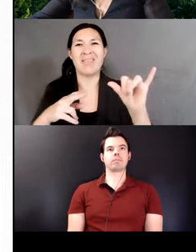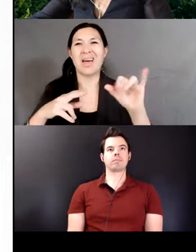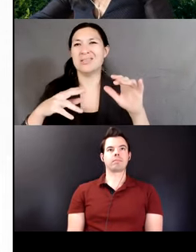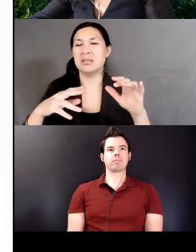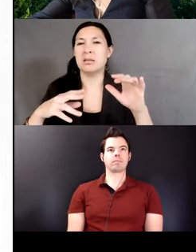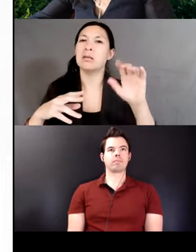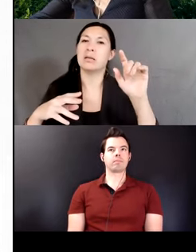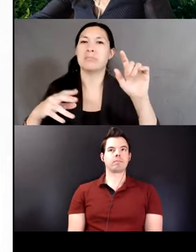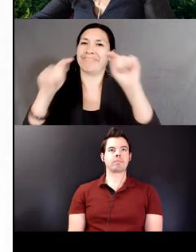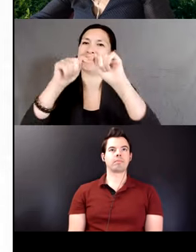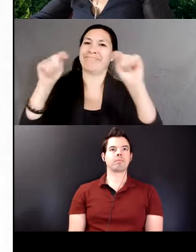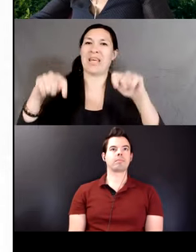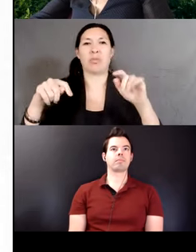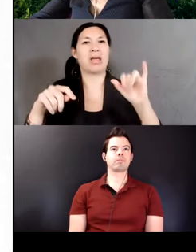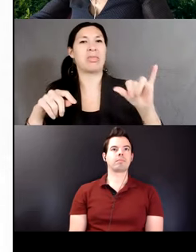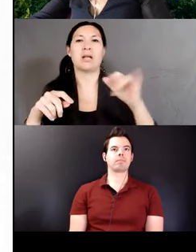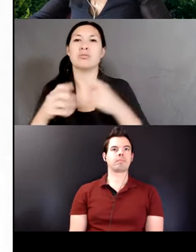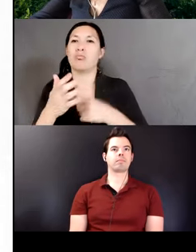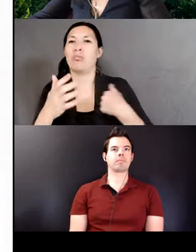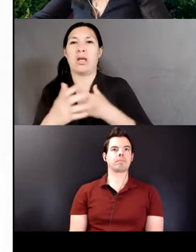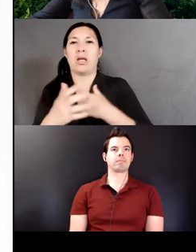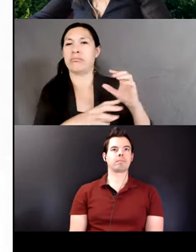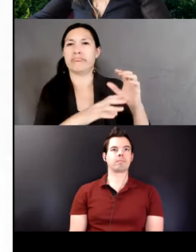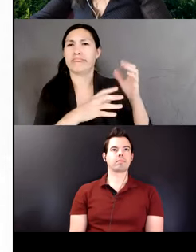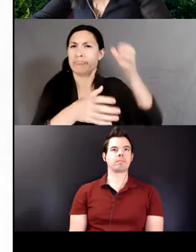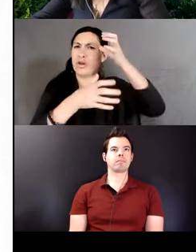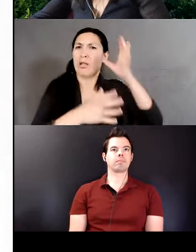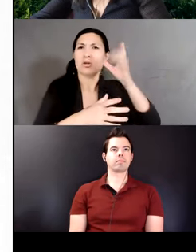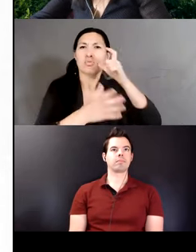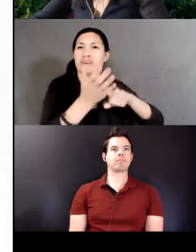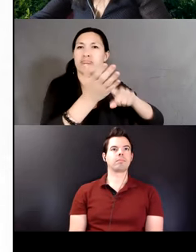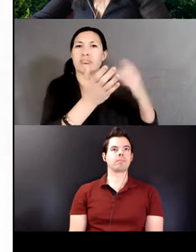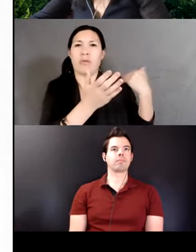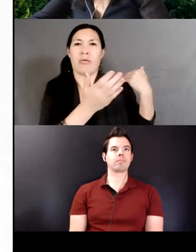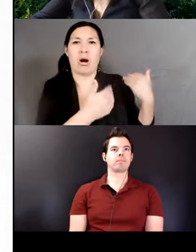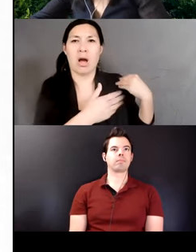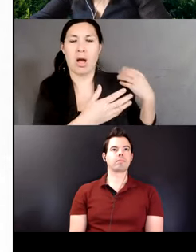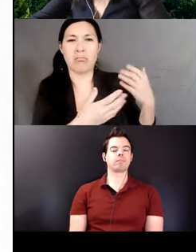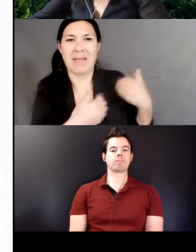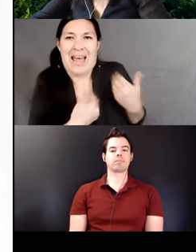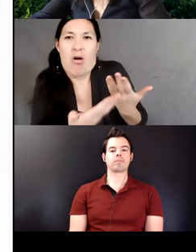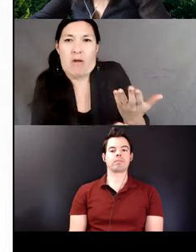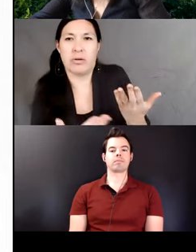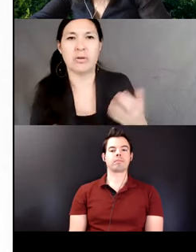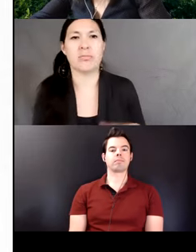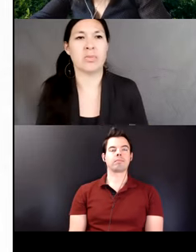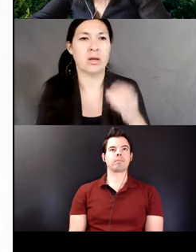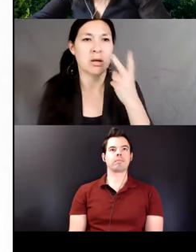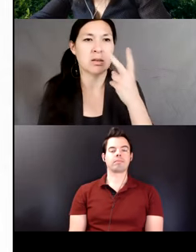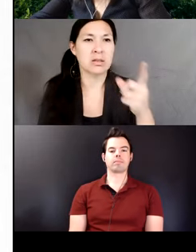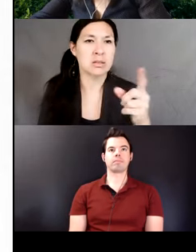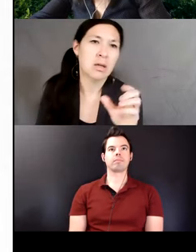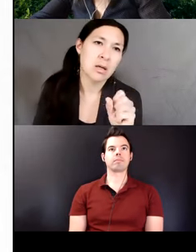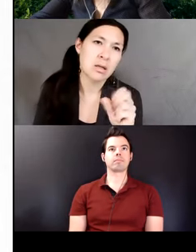proposed for monolingual Quechua. If we look at this example from Muiskin, the suffix naya